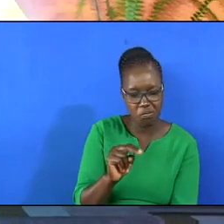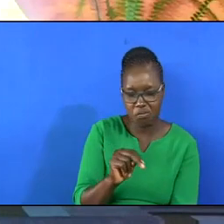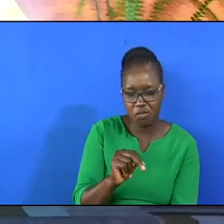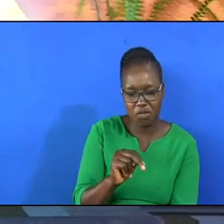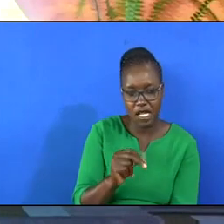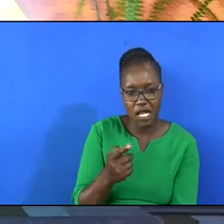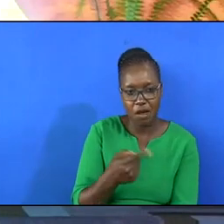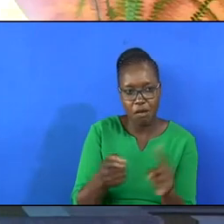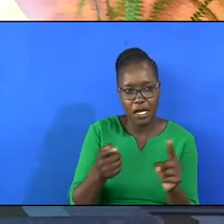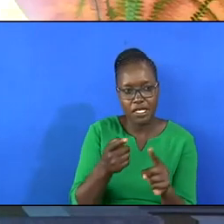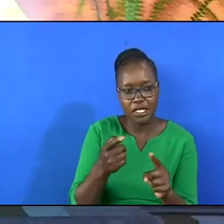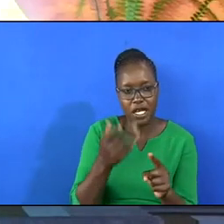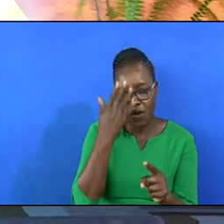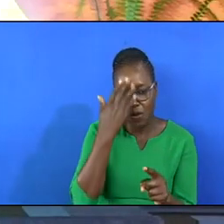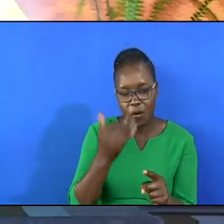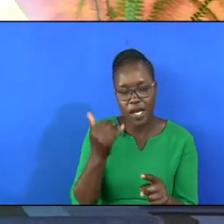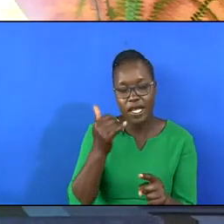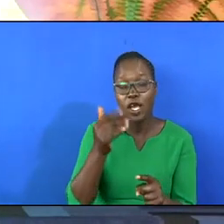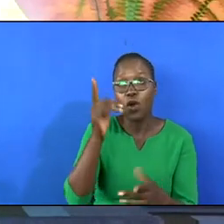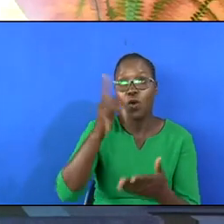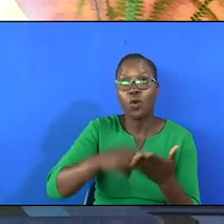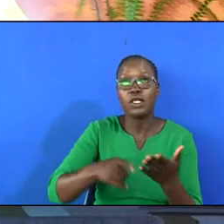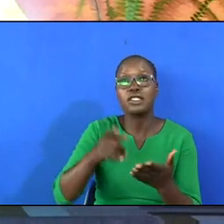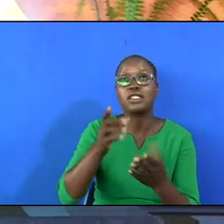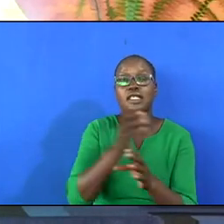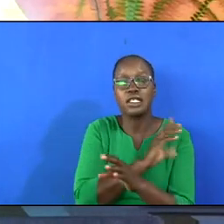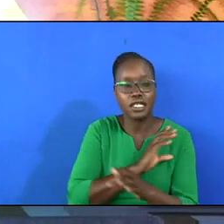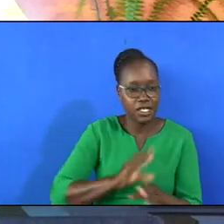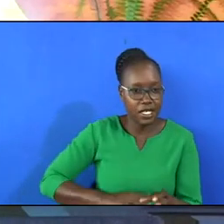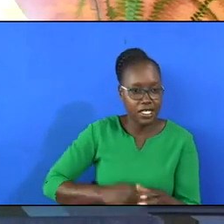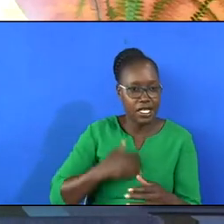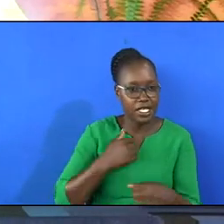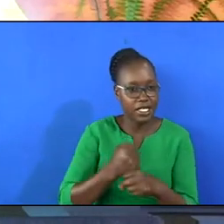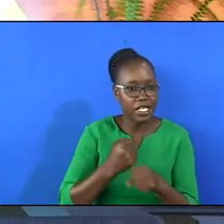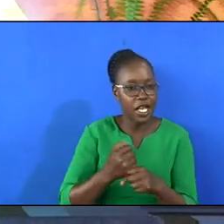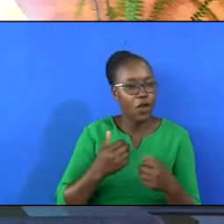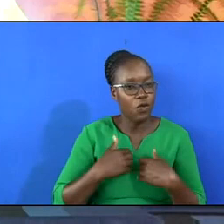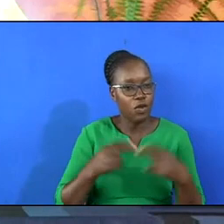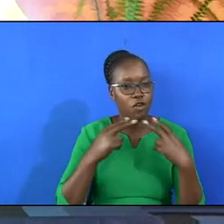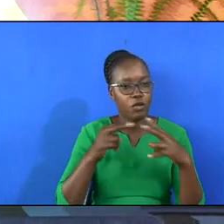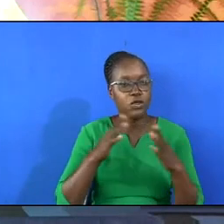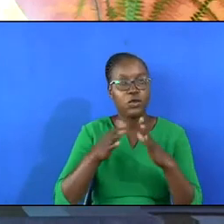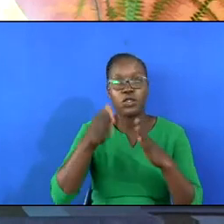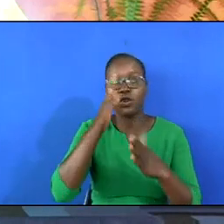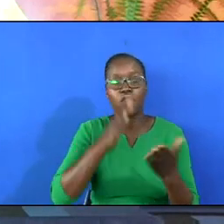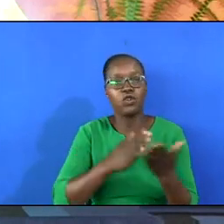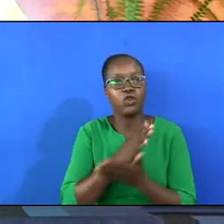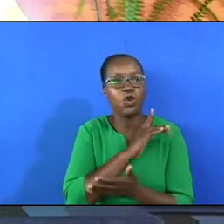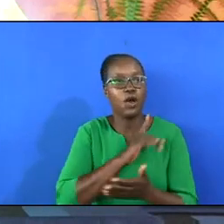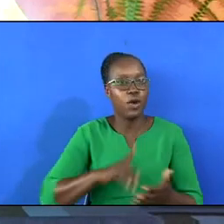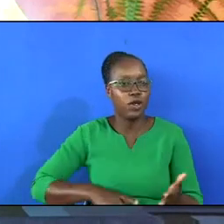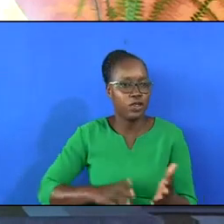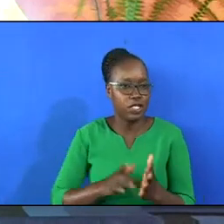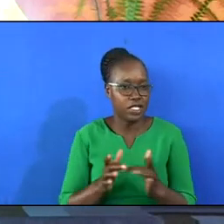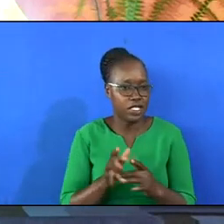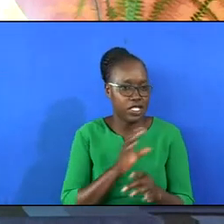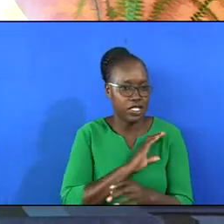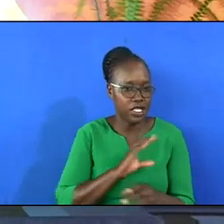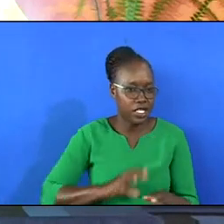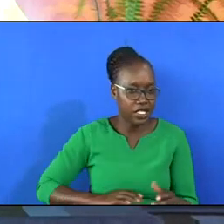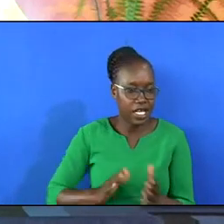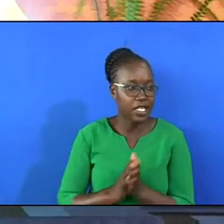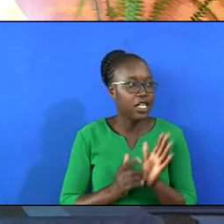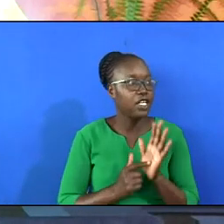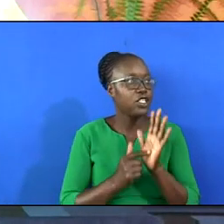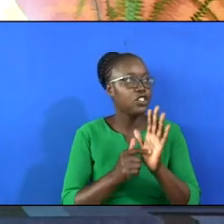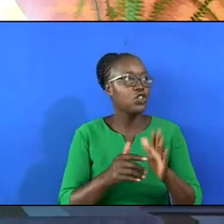But because of what Christ has done. We have peace with God through our Lord Jesus Christ. And he will